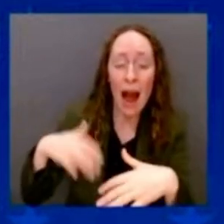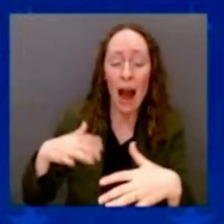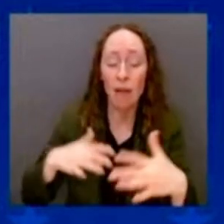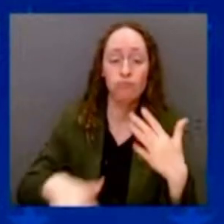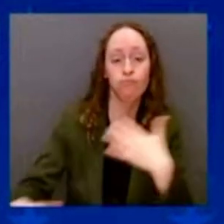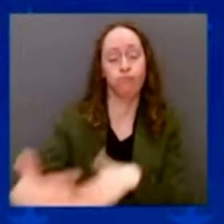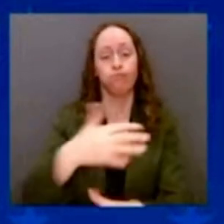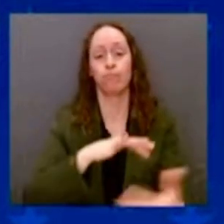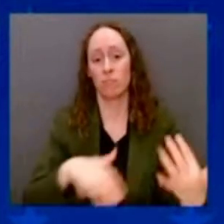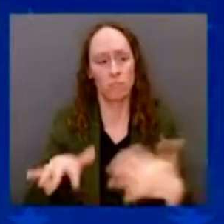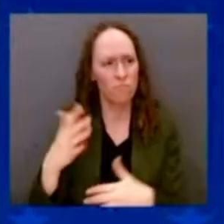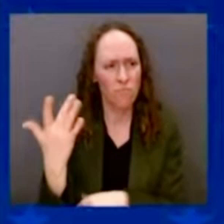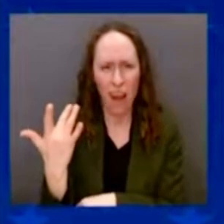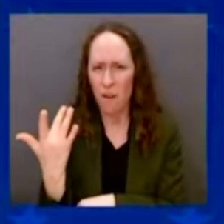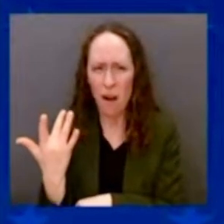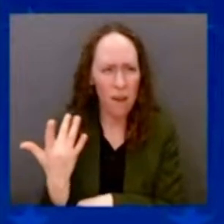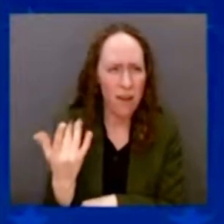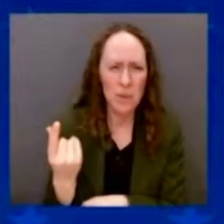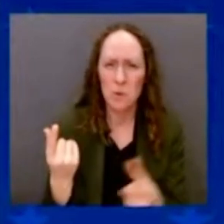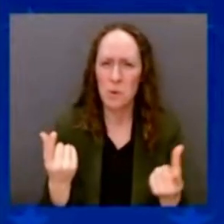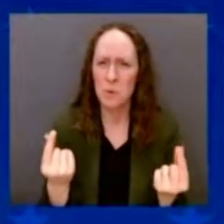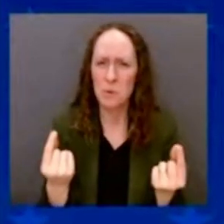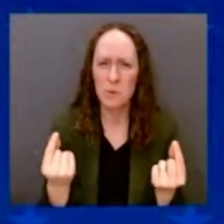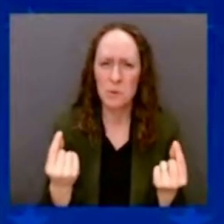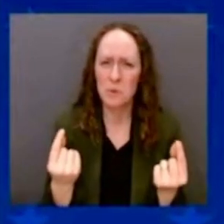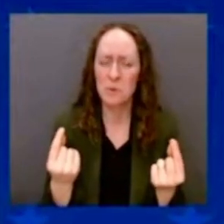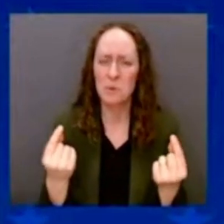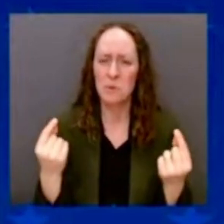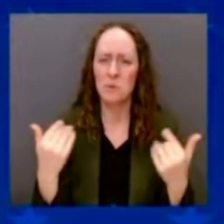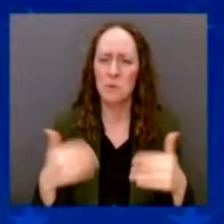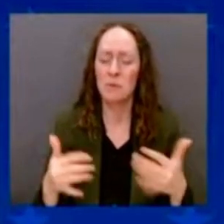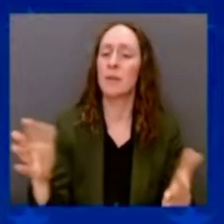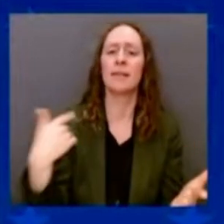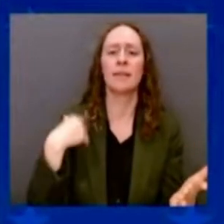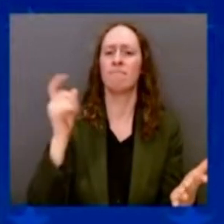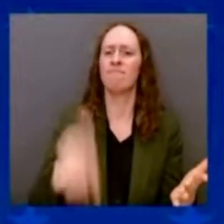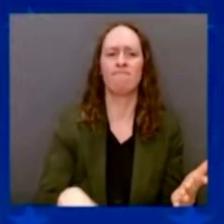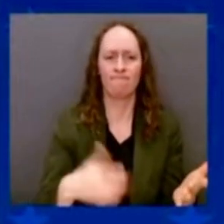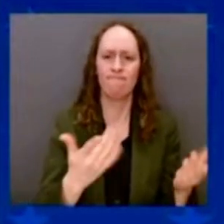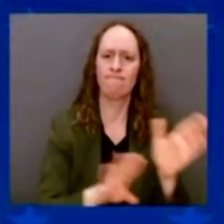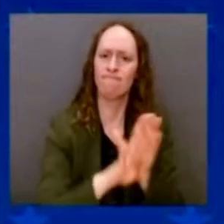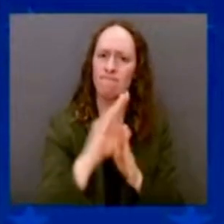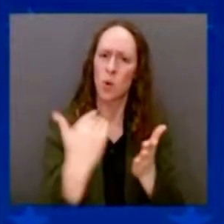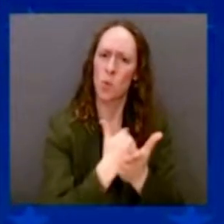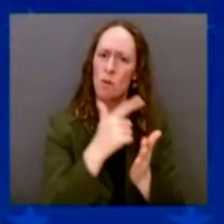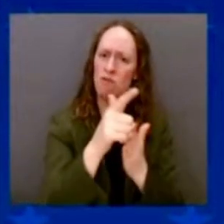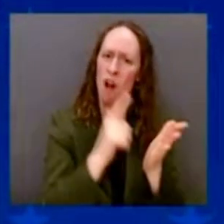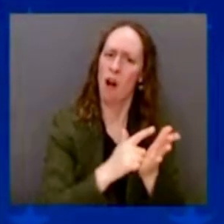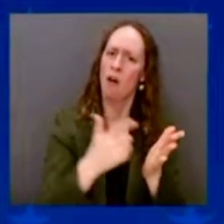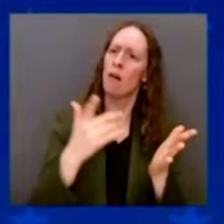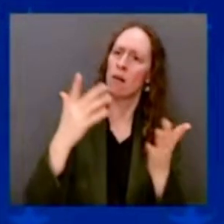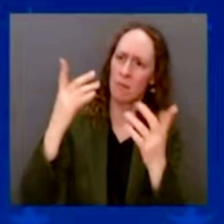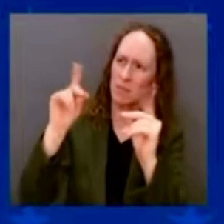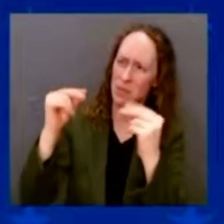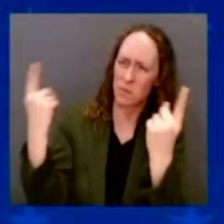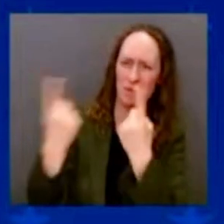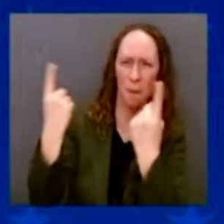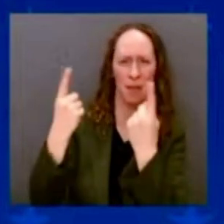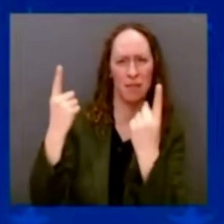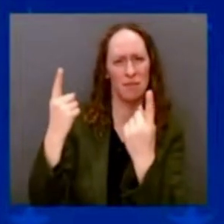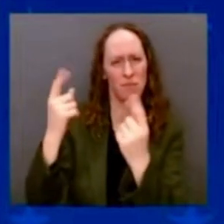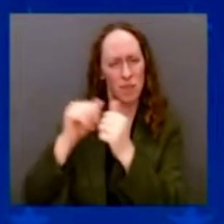your home energy bills, which MAGA Republicans voted against. We've got — we've now gotten to the point where it's cheaper